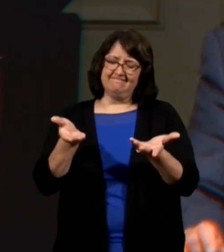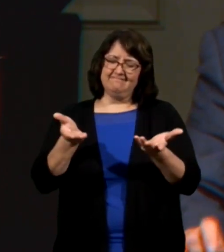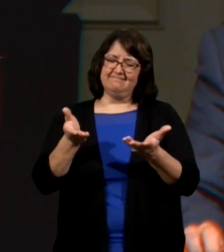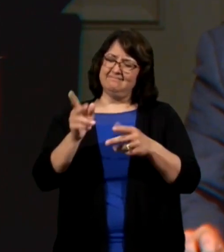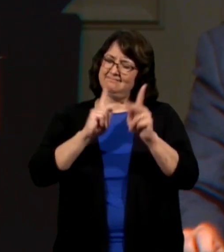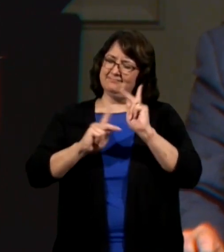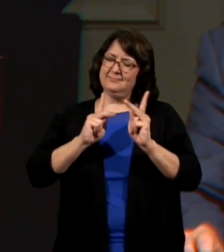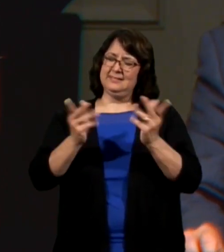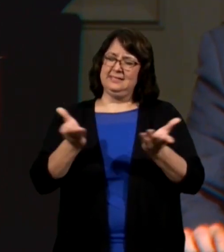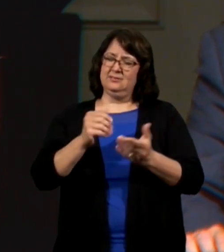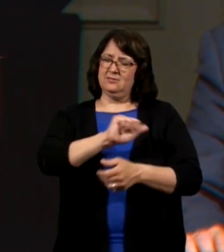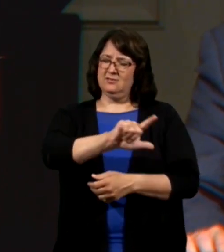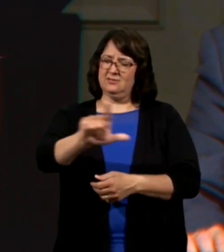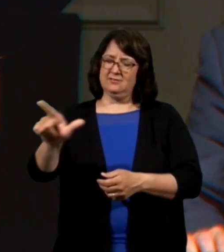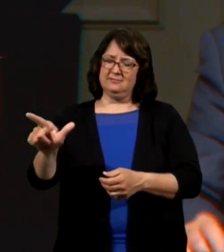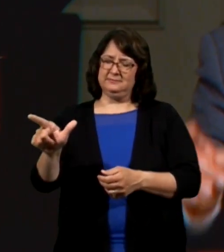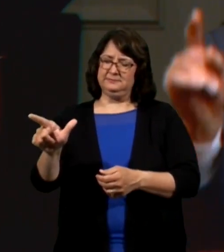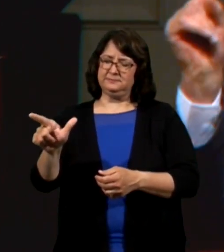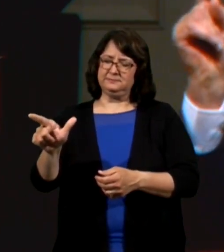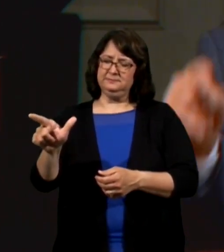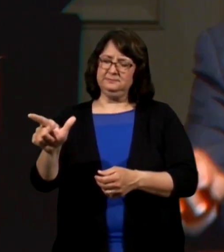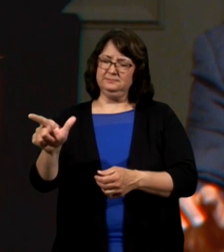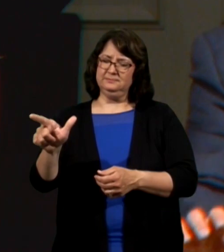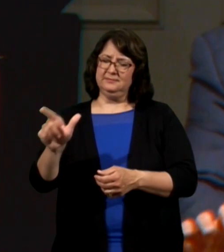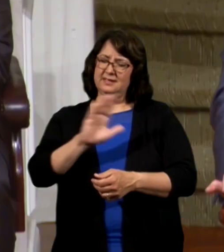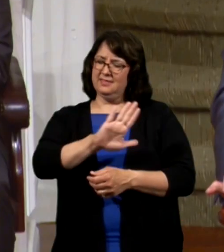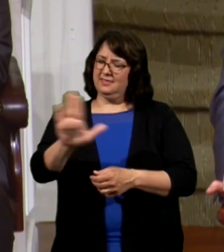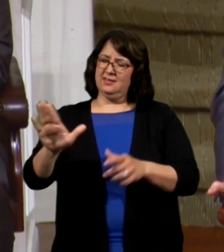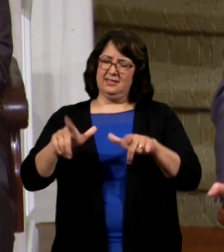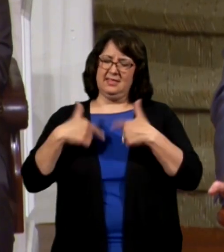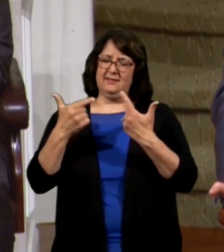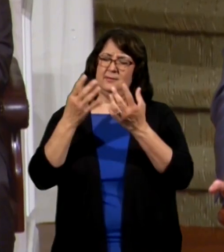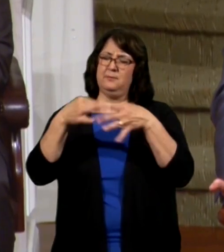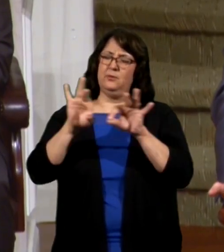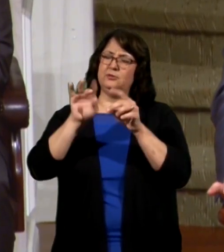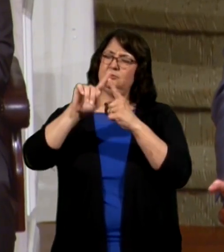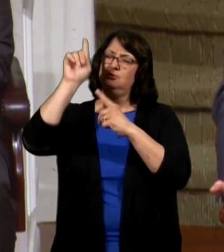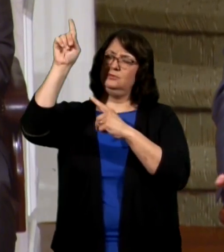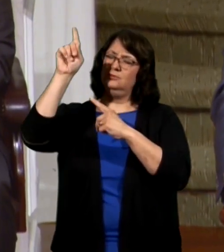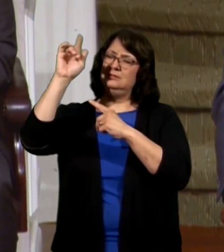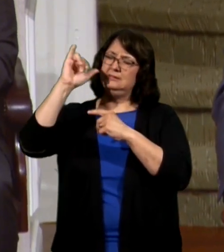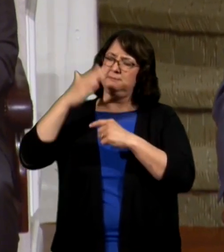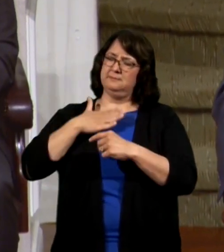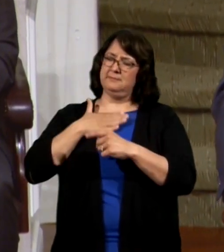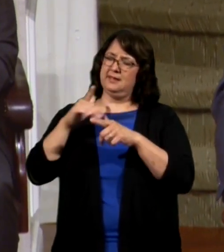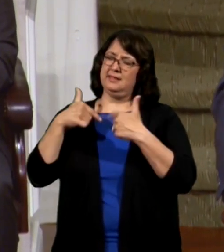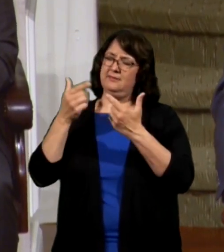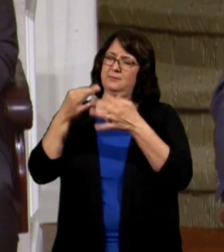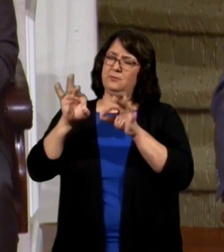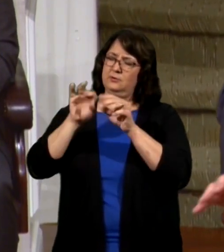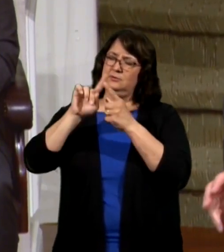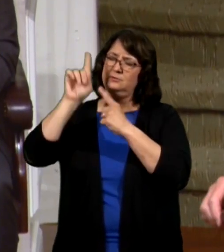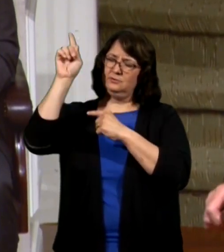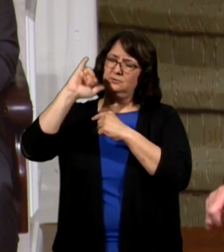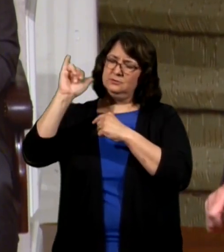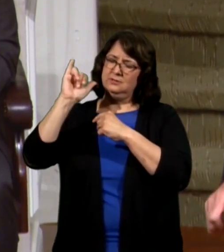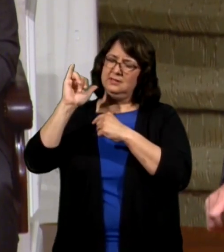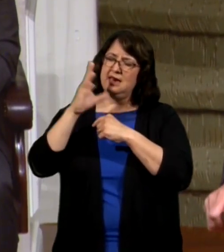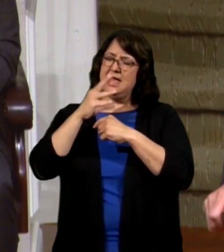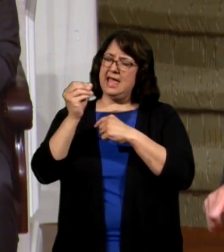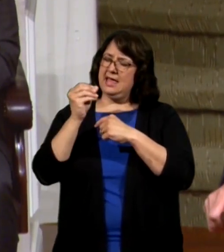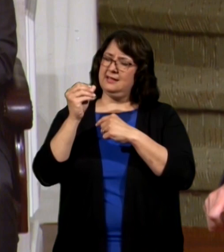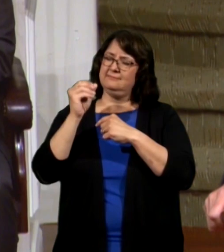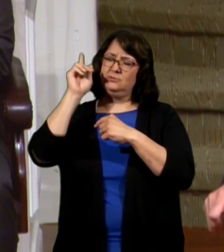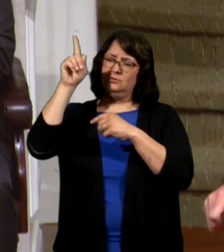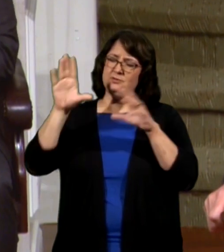of them, their life is just as important to you as mine is. And what you've done in